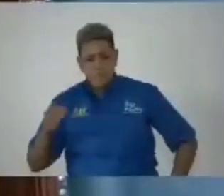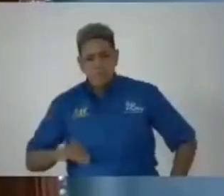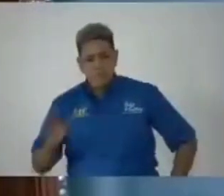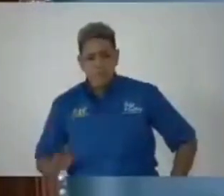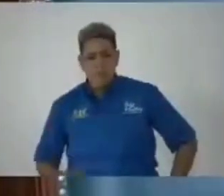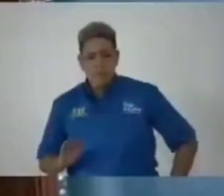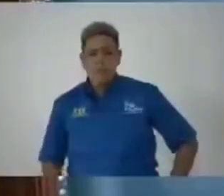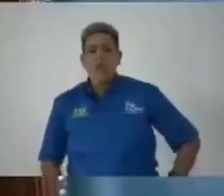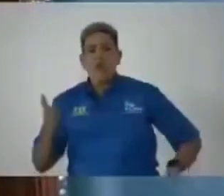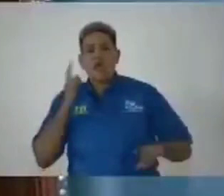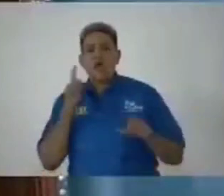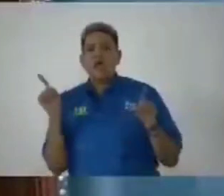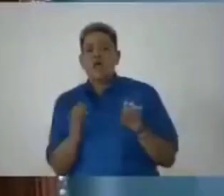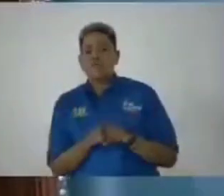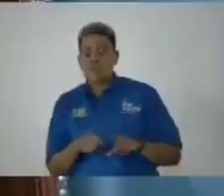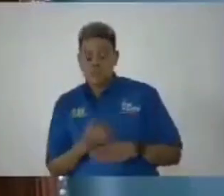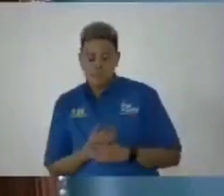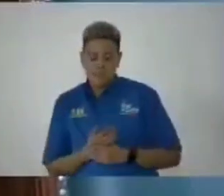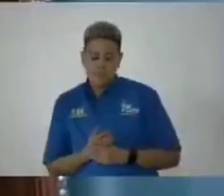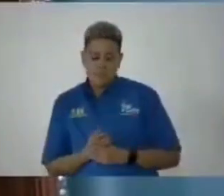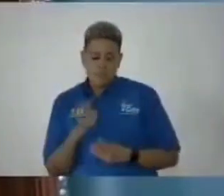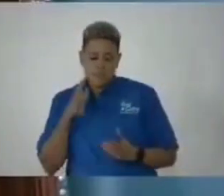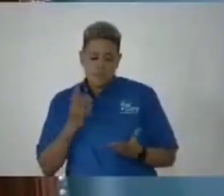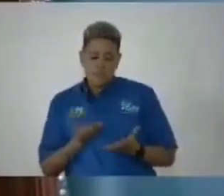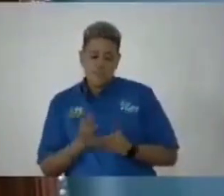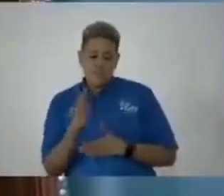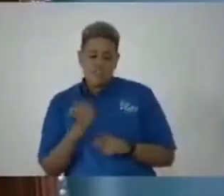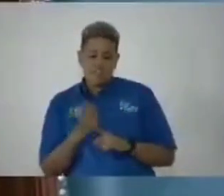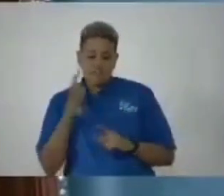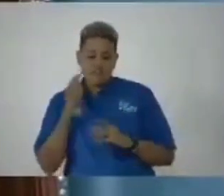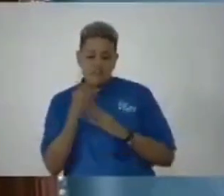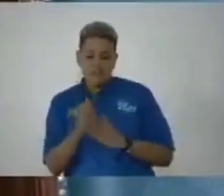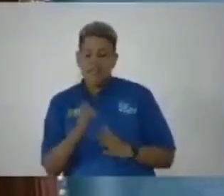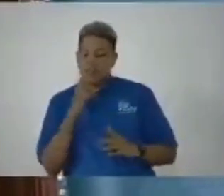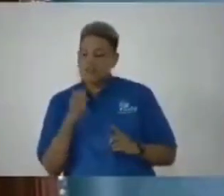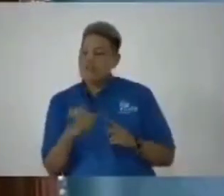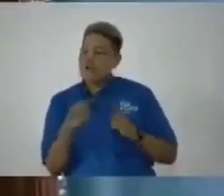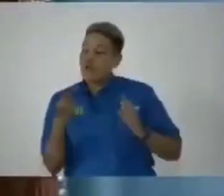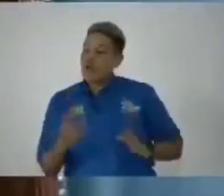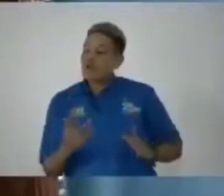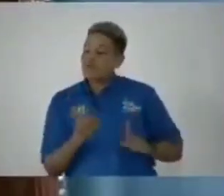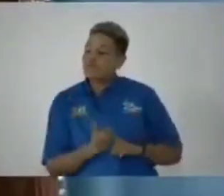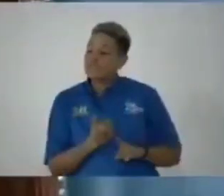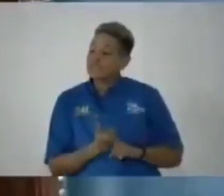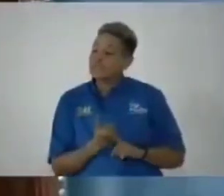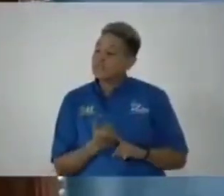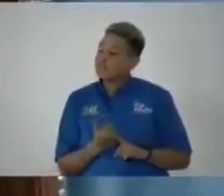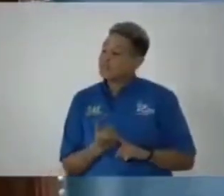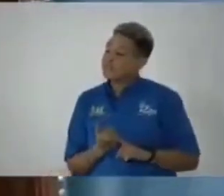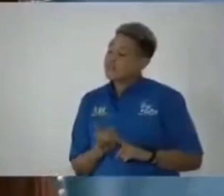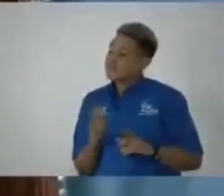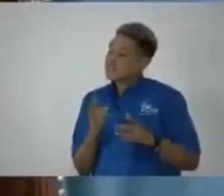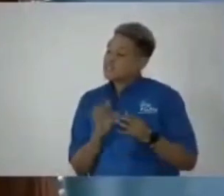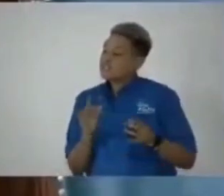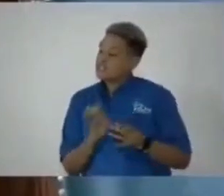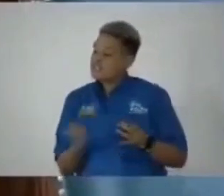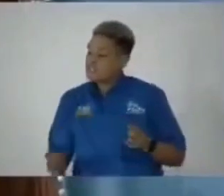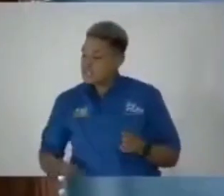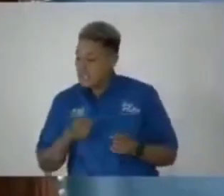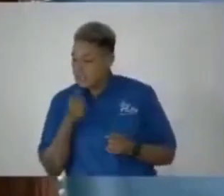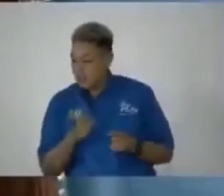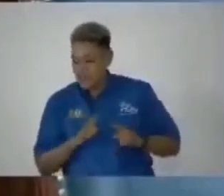It is the right of the Leader of the Opposition to state a point